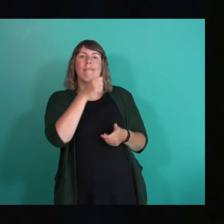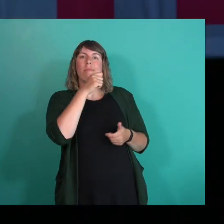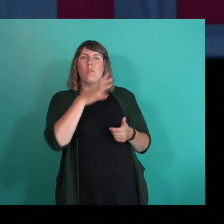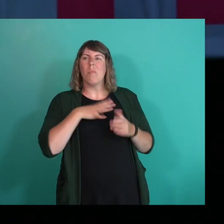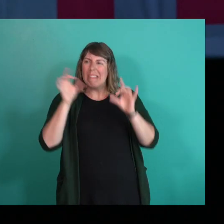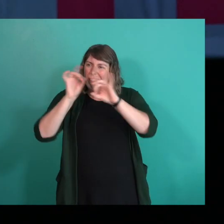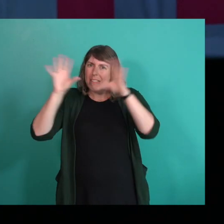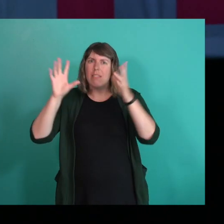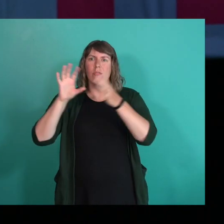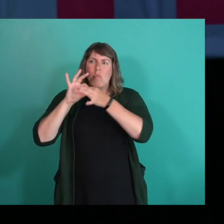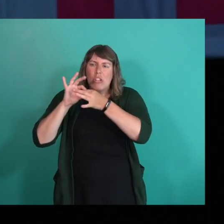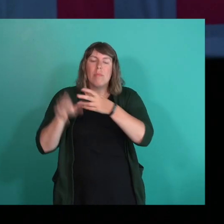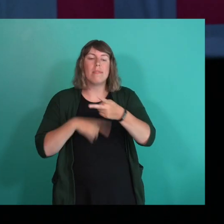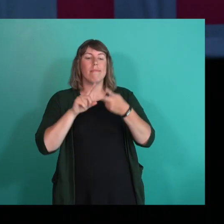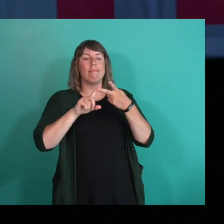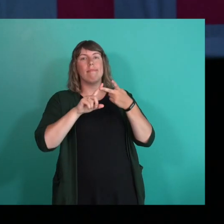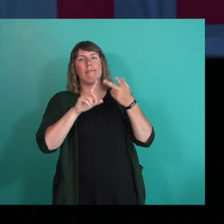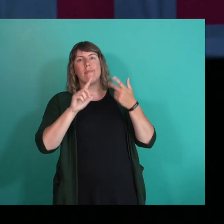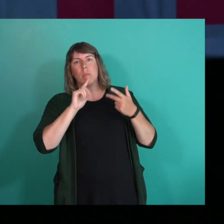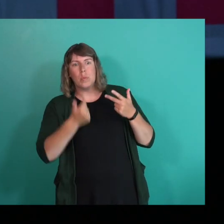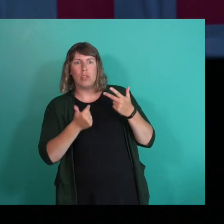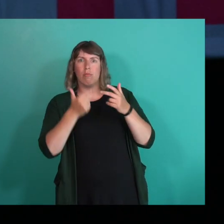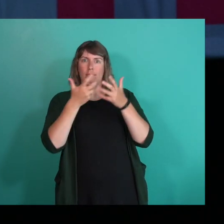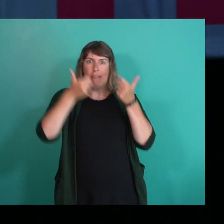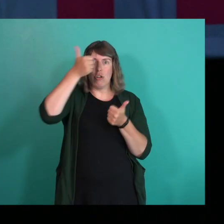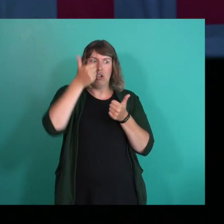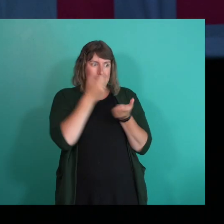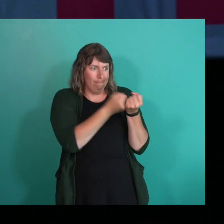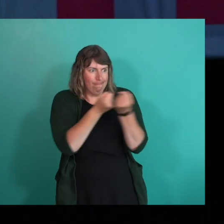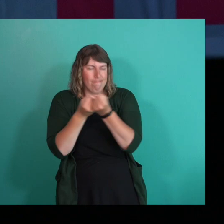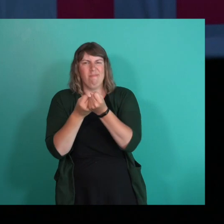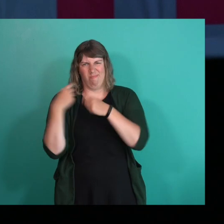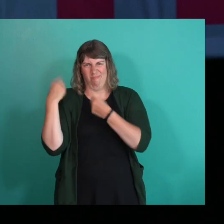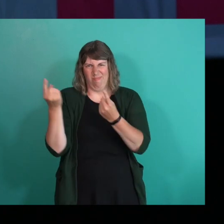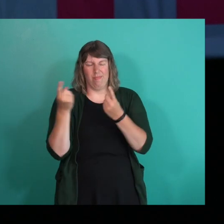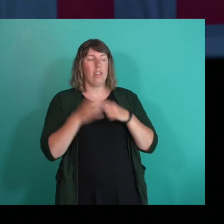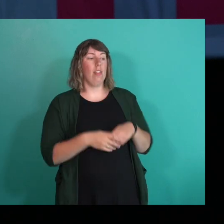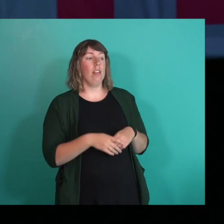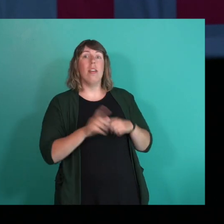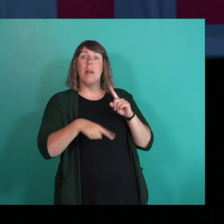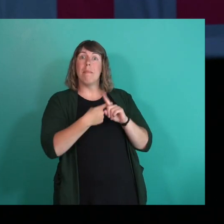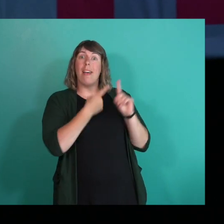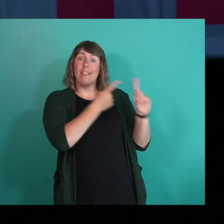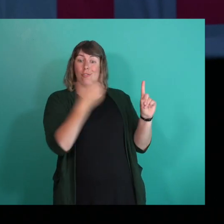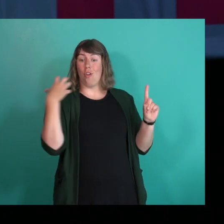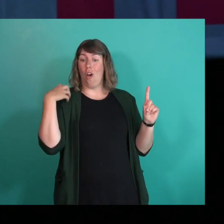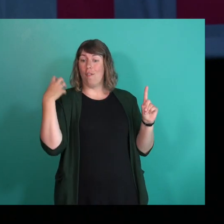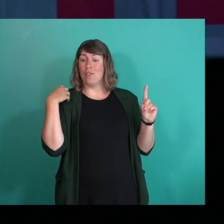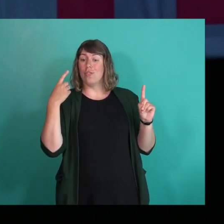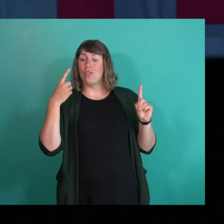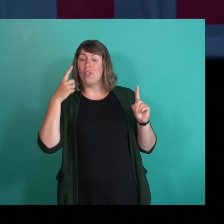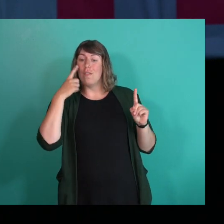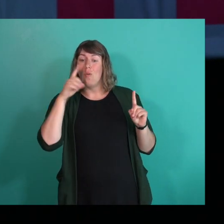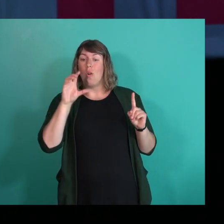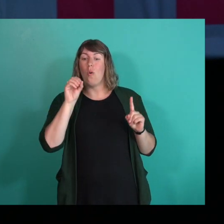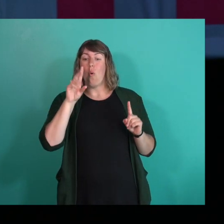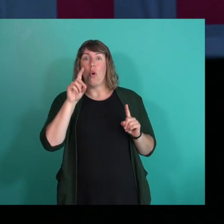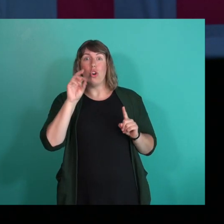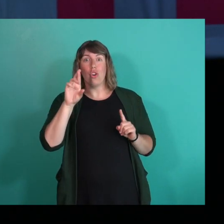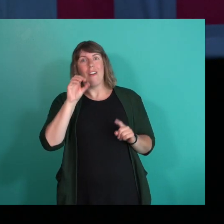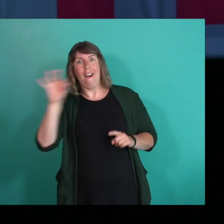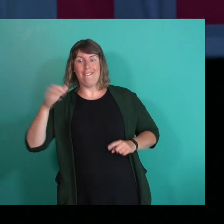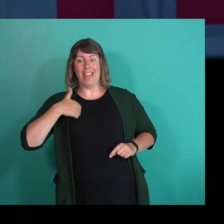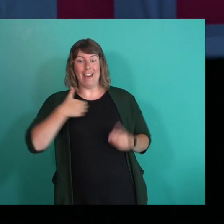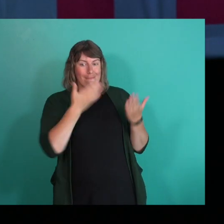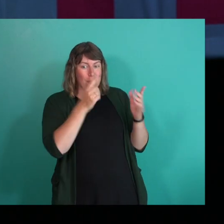violence and LGBTQ plus elders. And she is an officer of the Order of Canada. Thank you